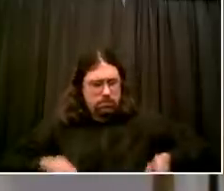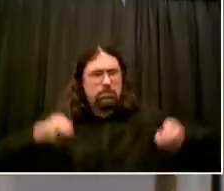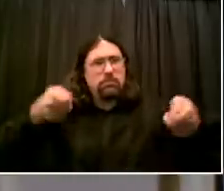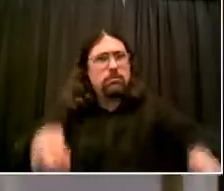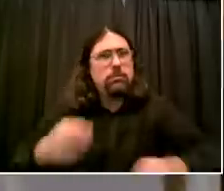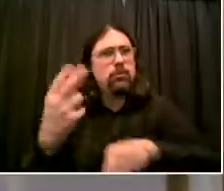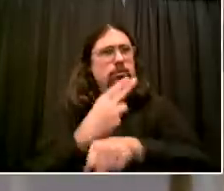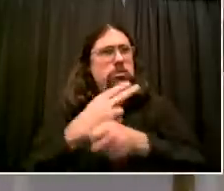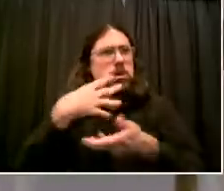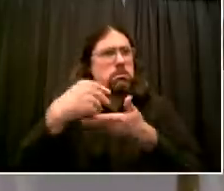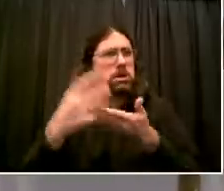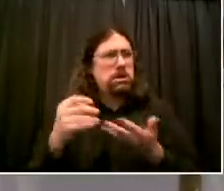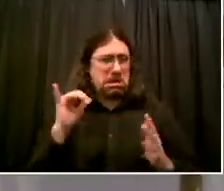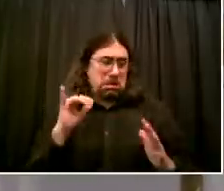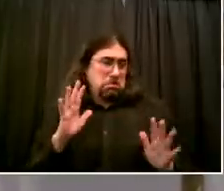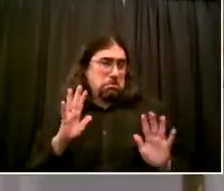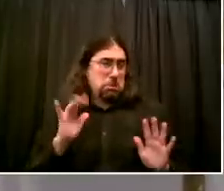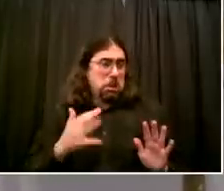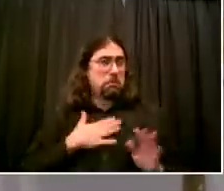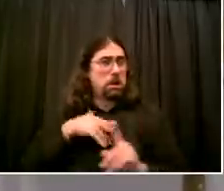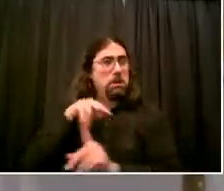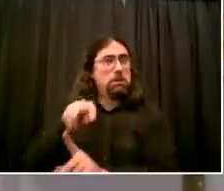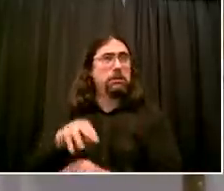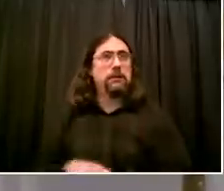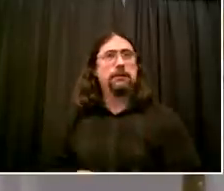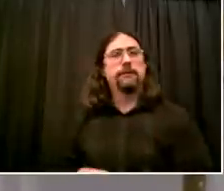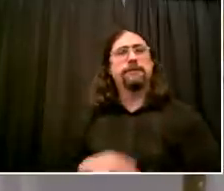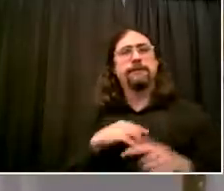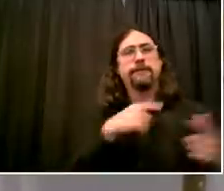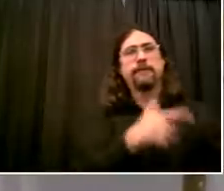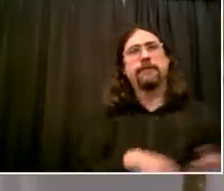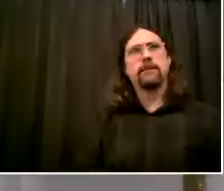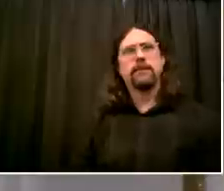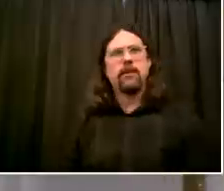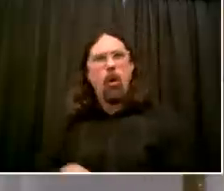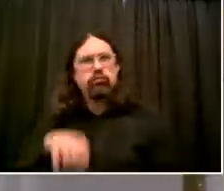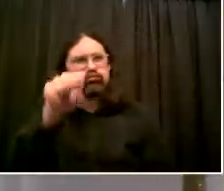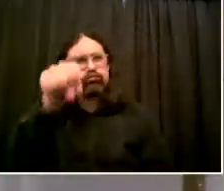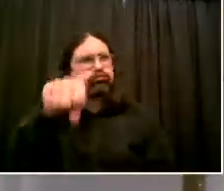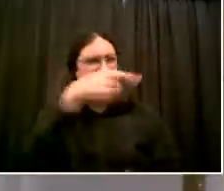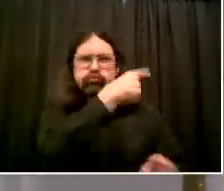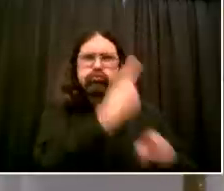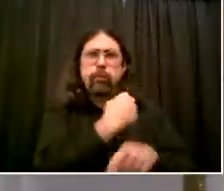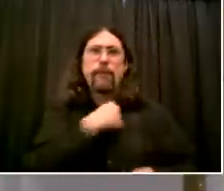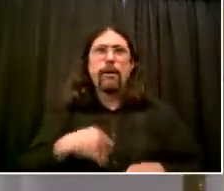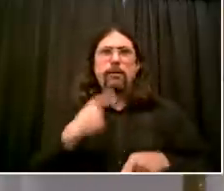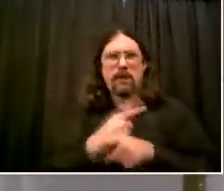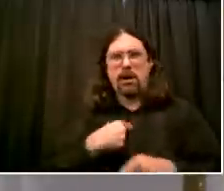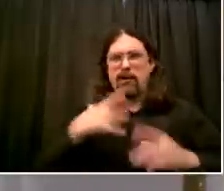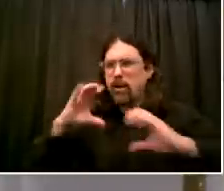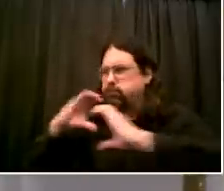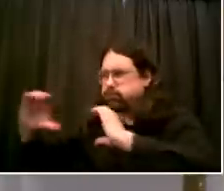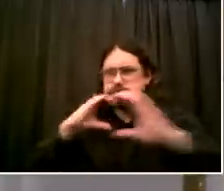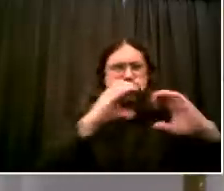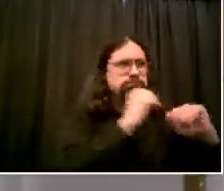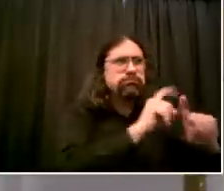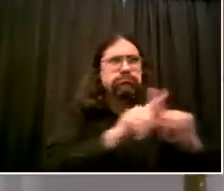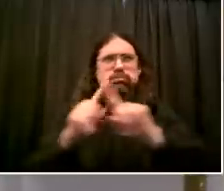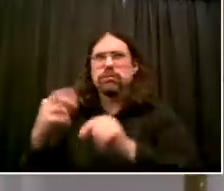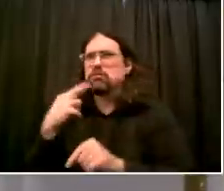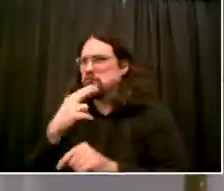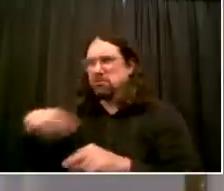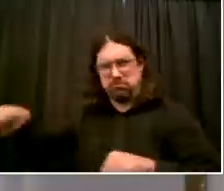on. We've been having tons of conversation over these weeks and months about this issue. So we knew that it was coming.